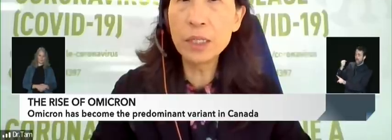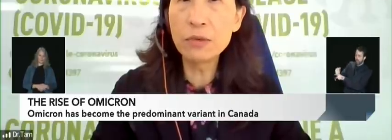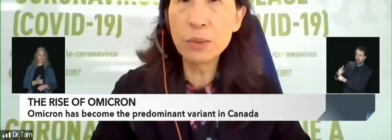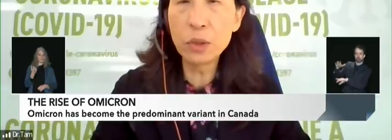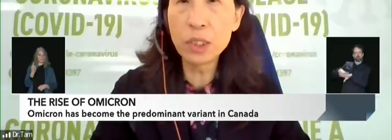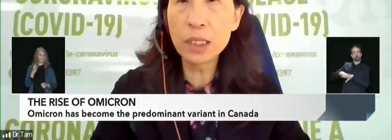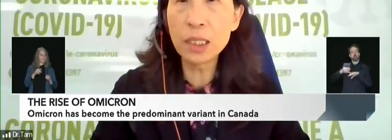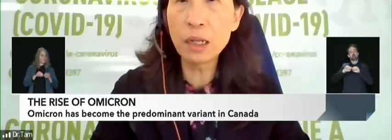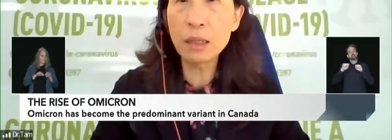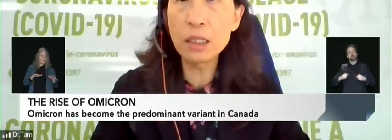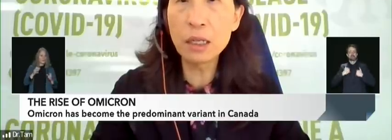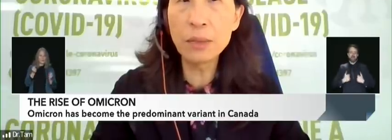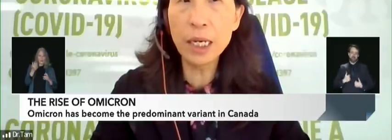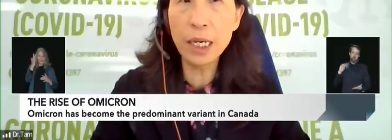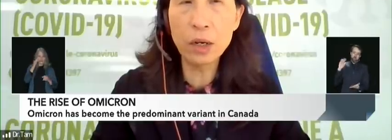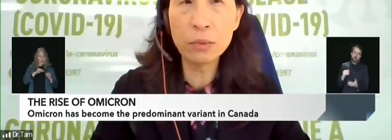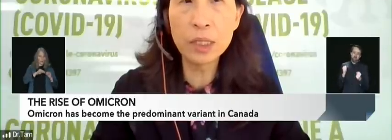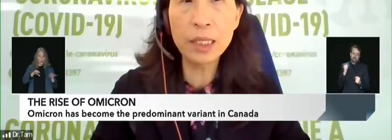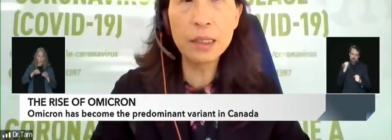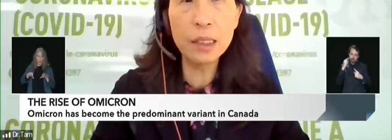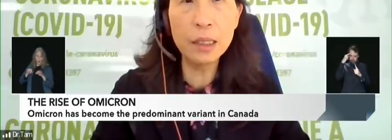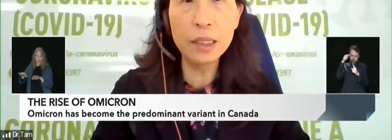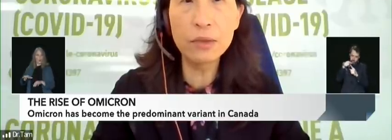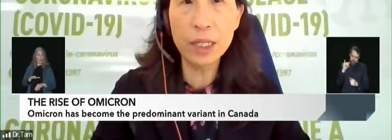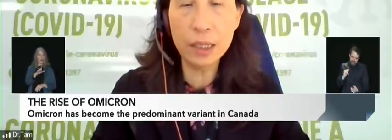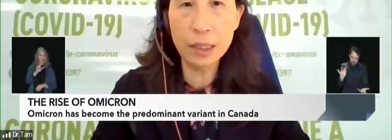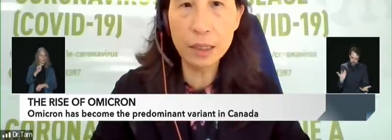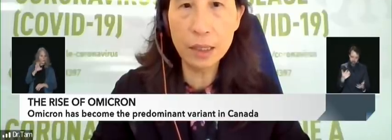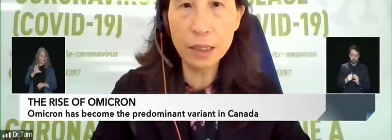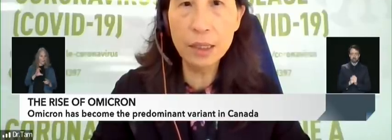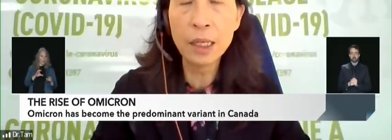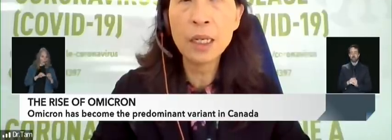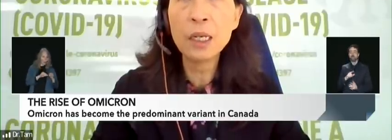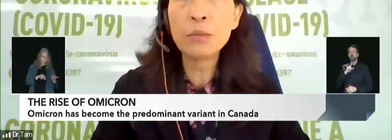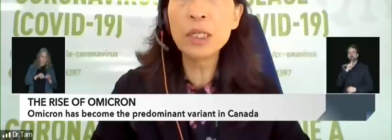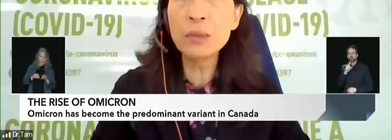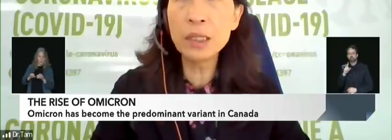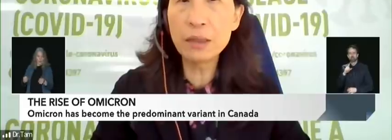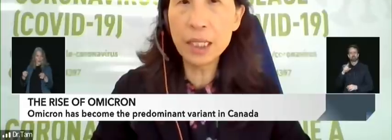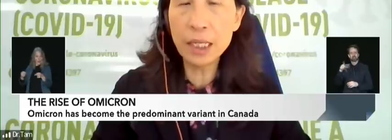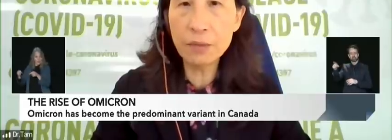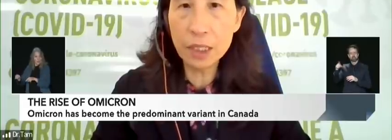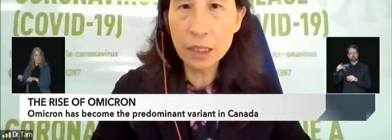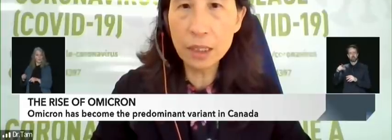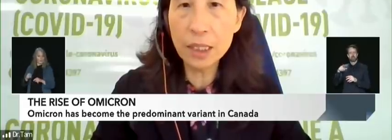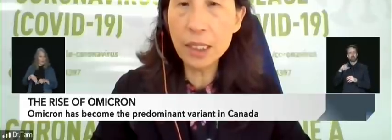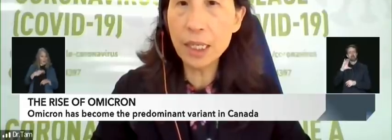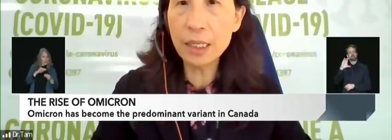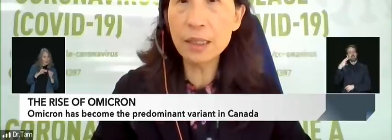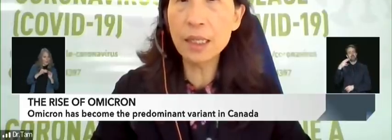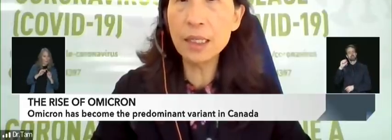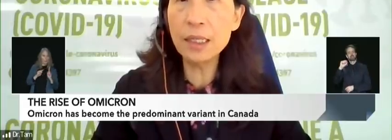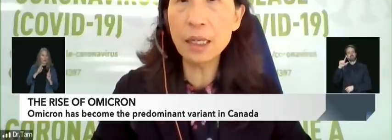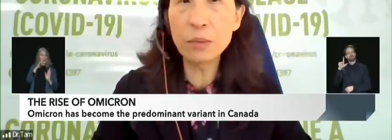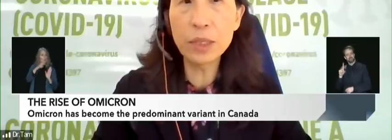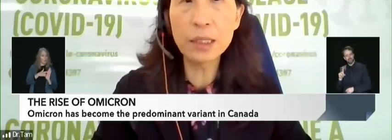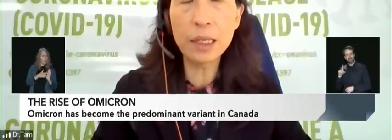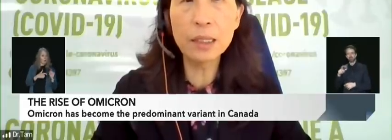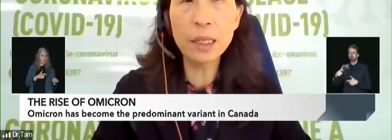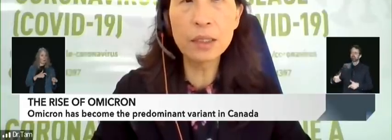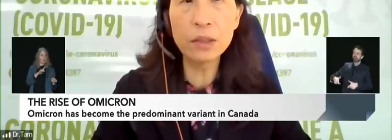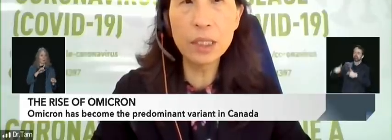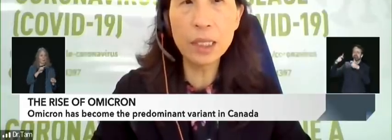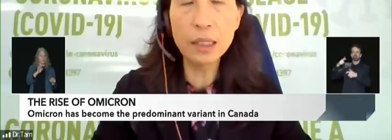outbreaks being reported in long-term care homes and seniors' residences, preliminary evidence indicates that these